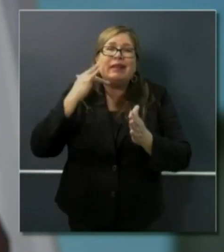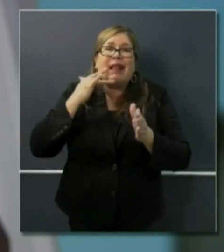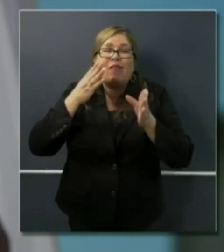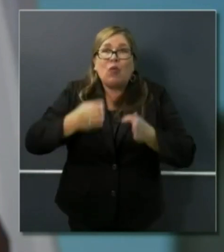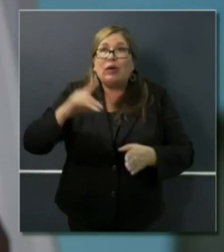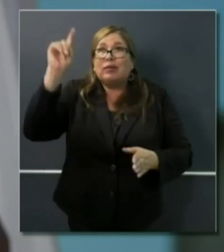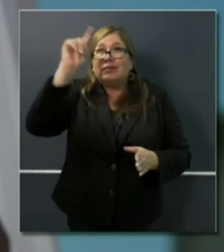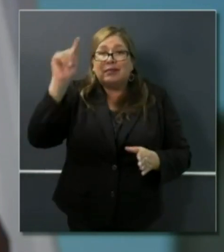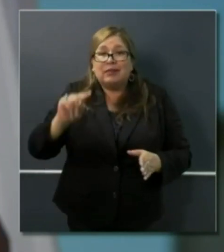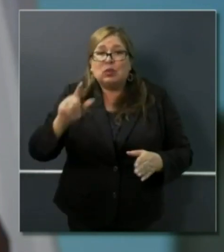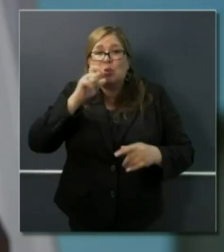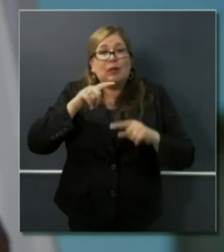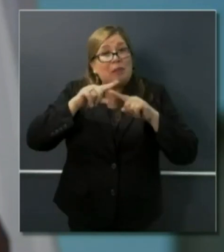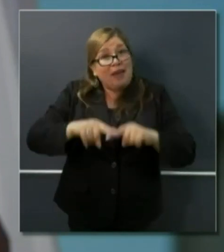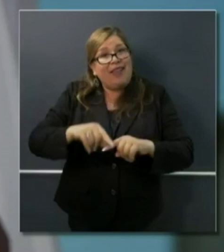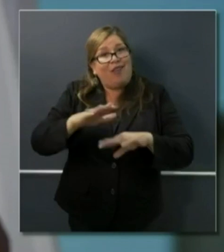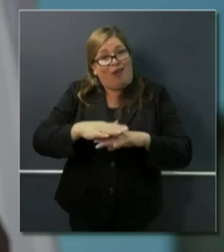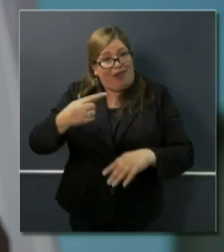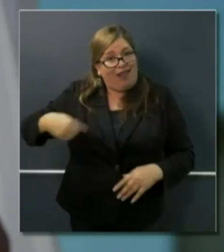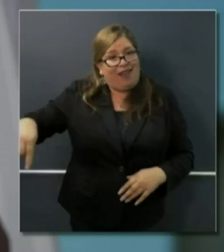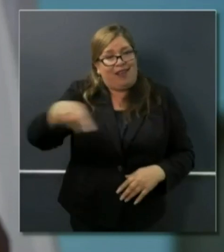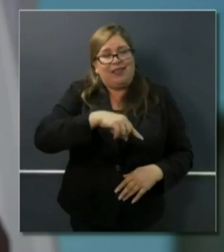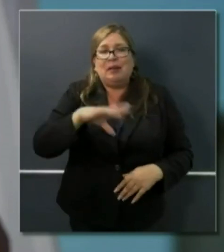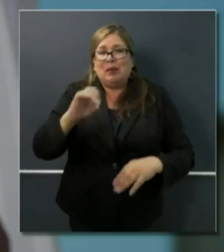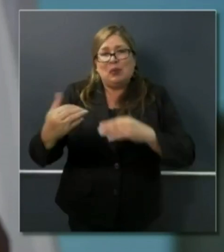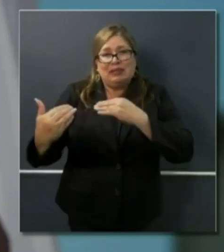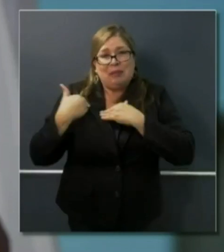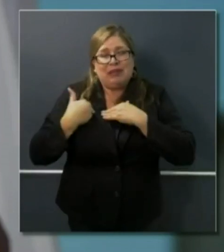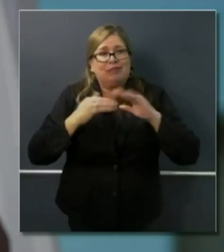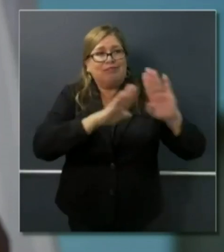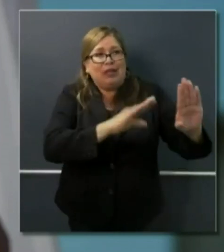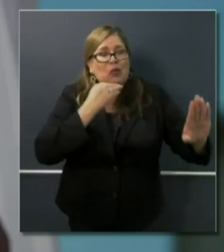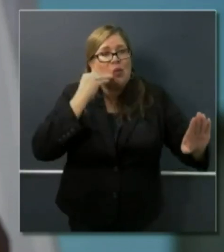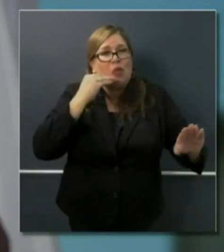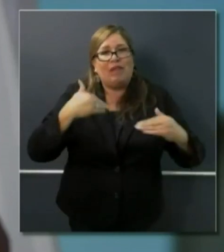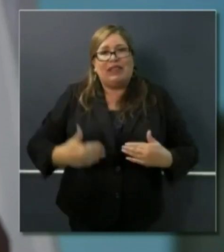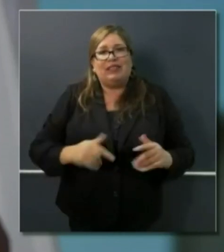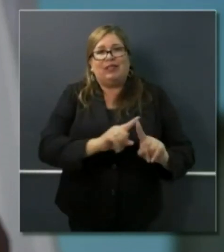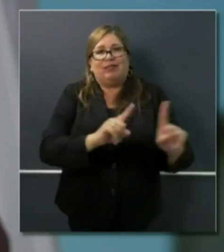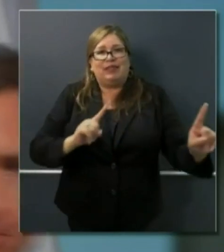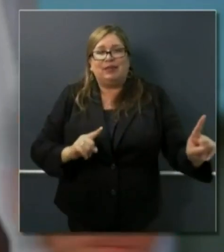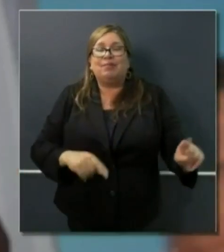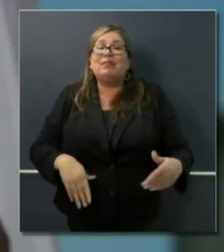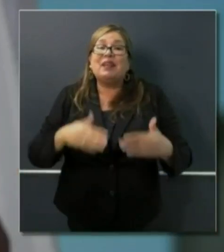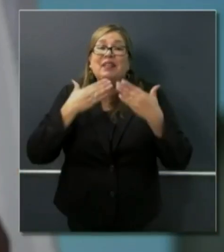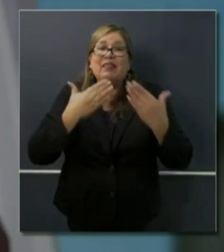rely on our practicing safe and appropriate physical distancing. Thank you, everybody.